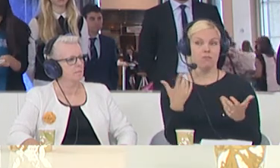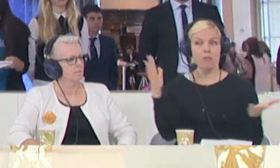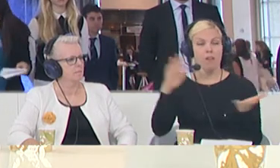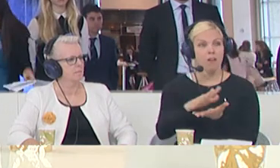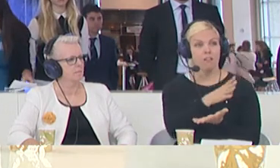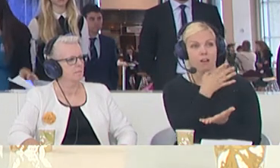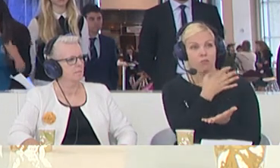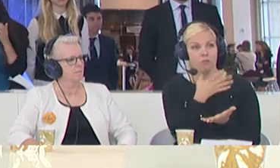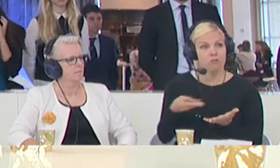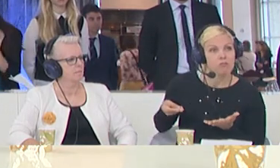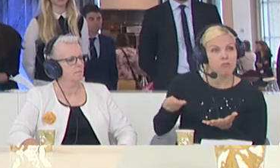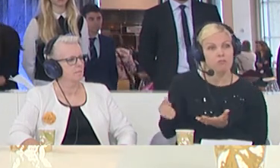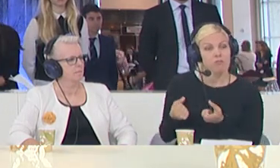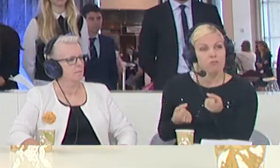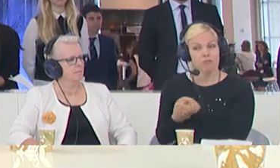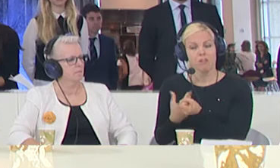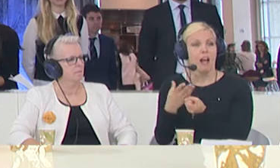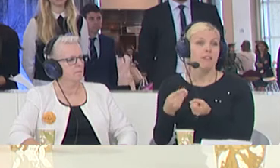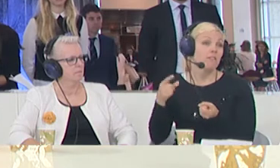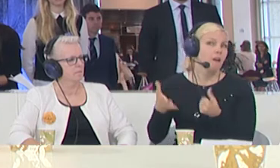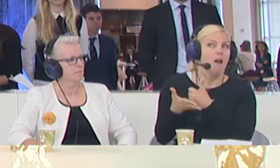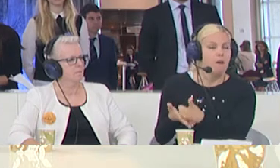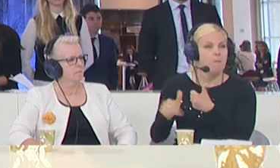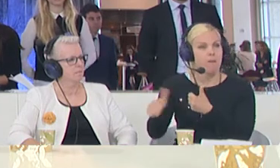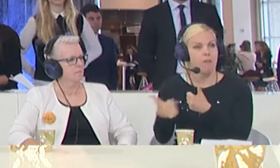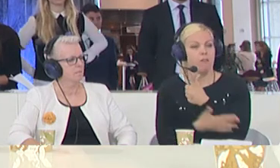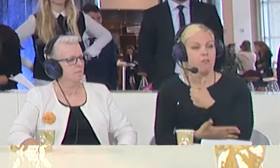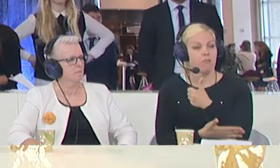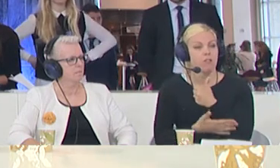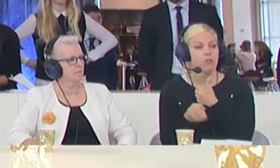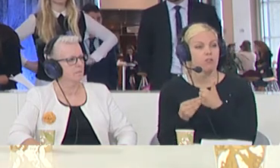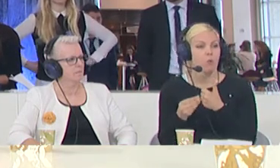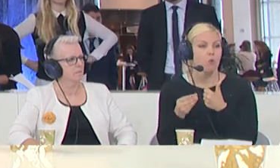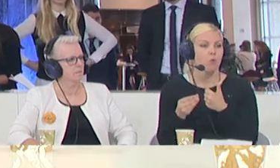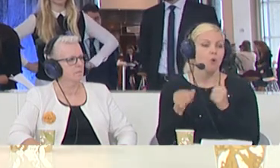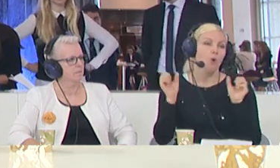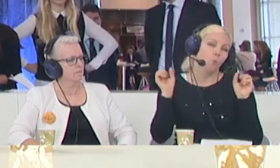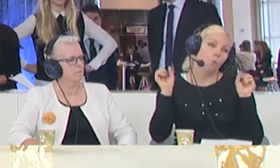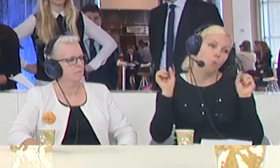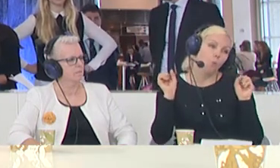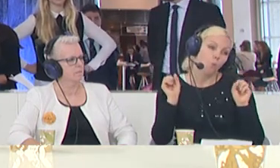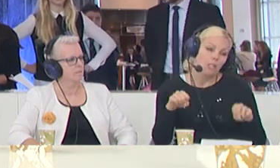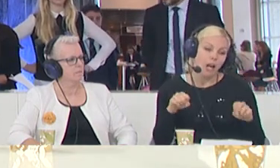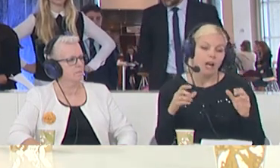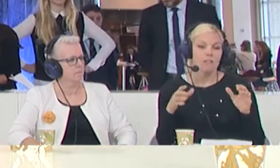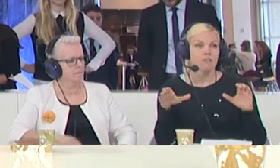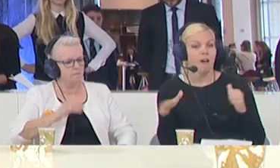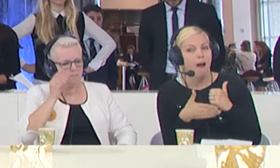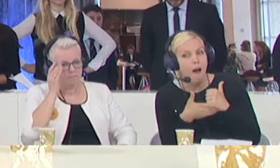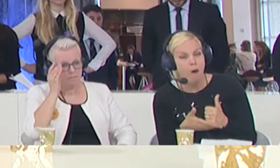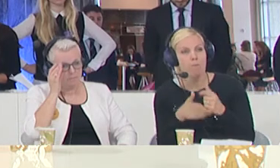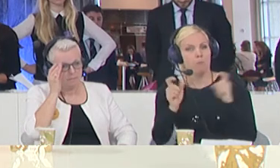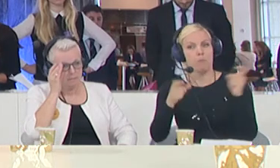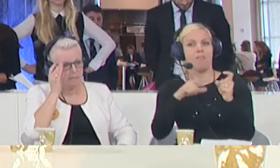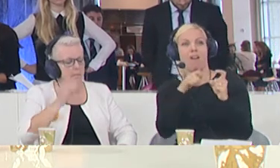be less disruptive for other countries. So in that sense, we can do a lot about reasons for why people are on the move. In other cases, like wars, it's